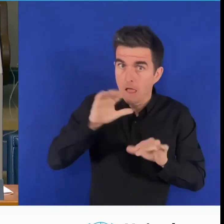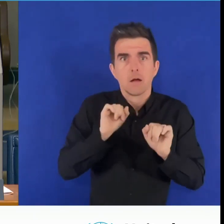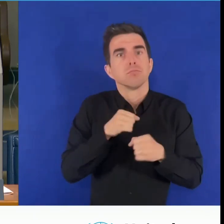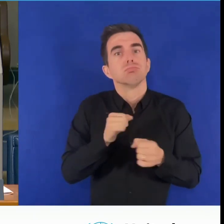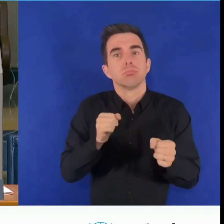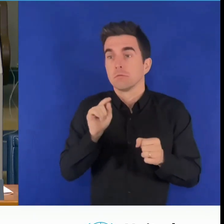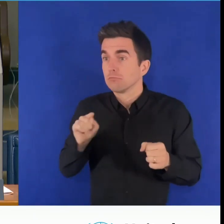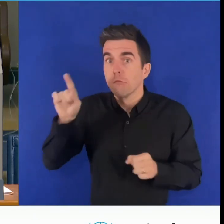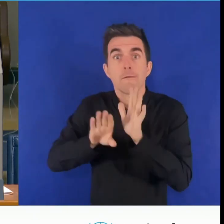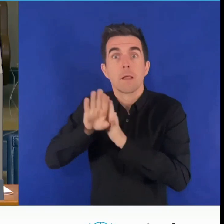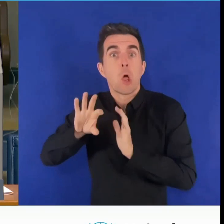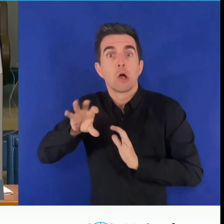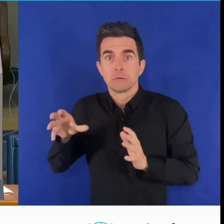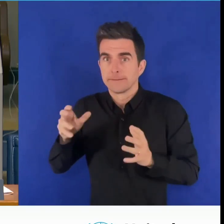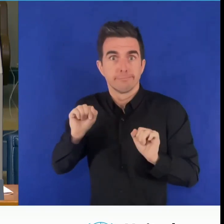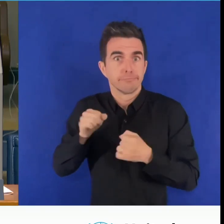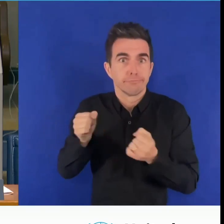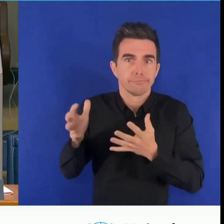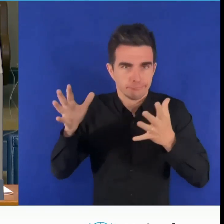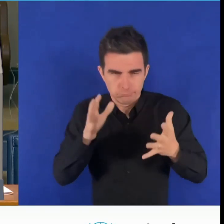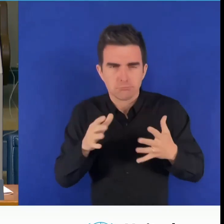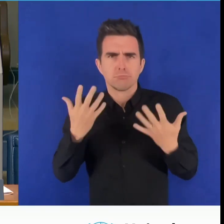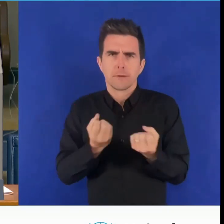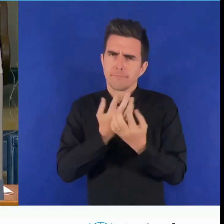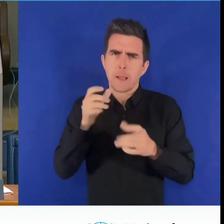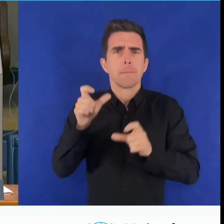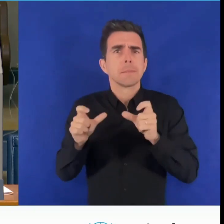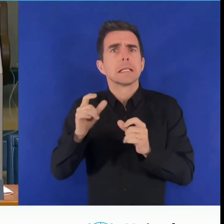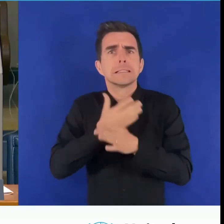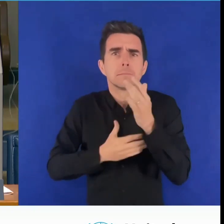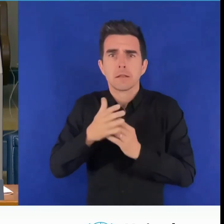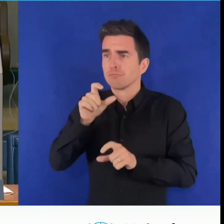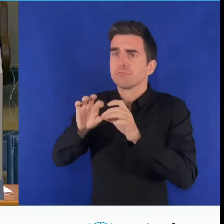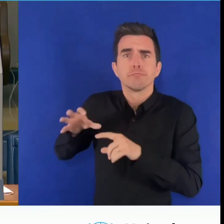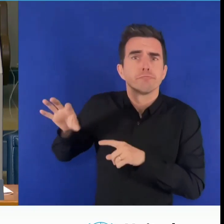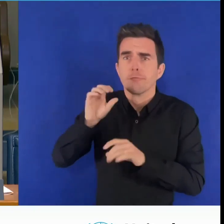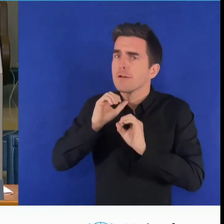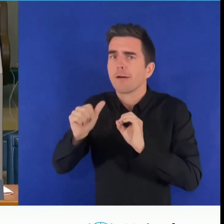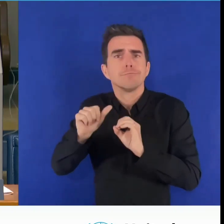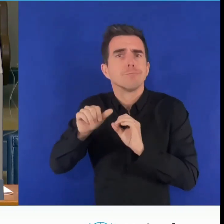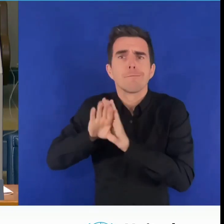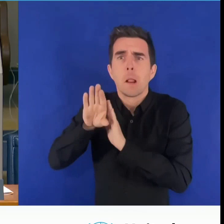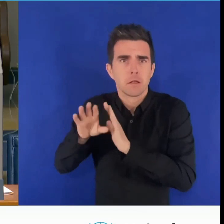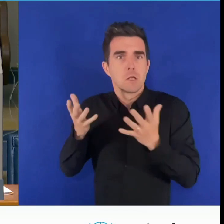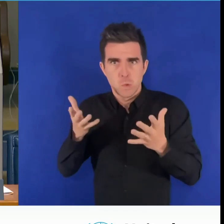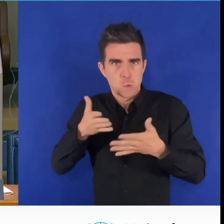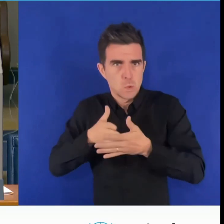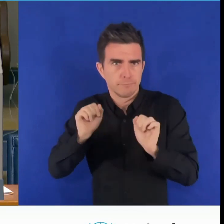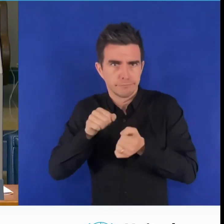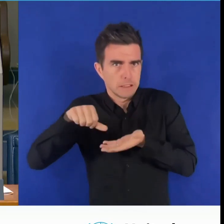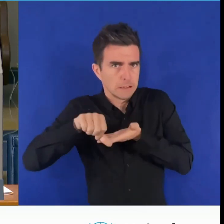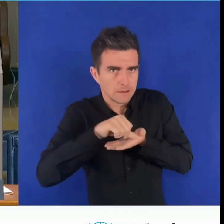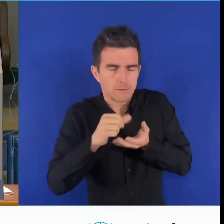Many panelists and participants called for enhanced international cooperation to address these challenges, including by promoting technology transfer,